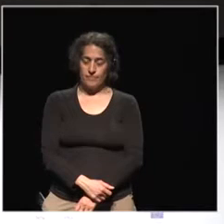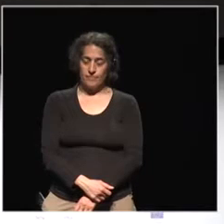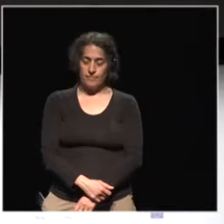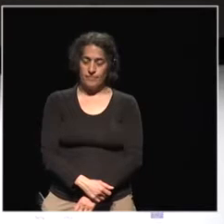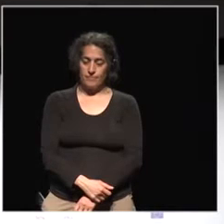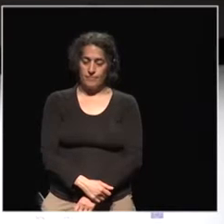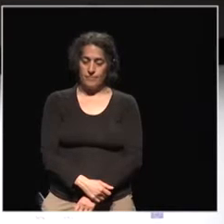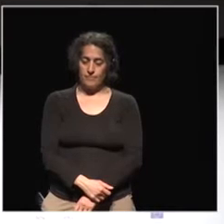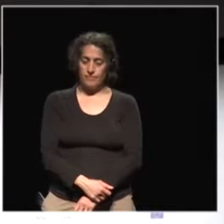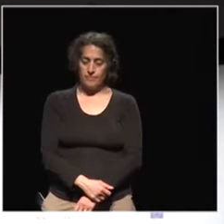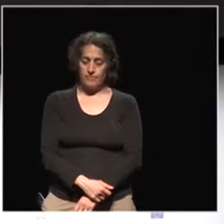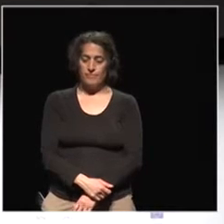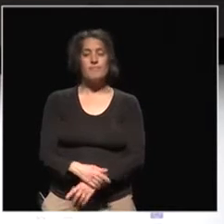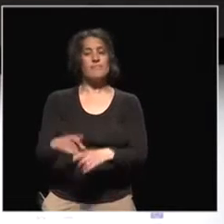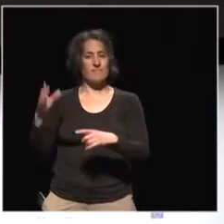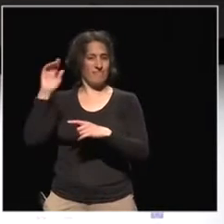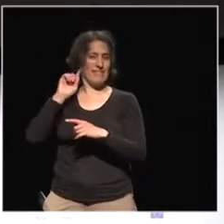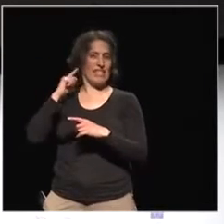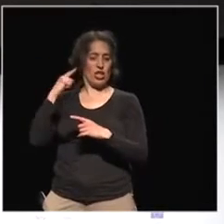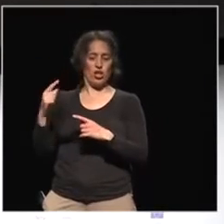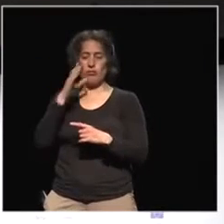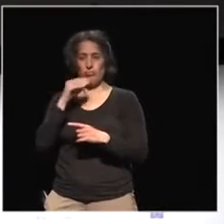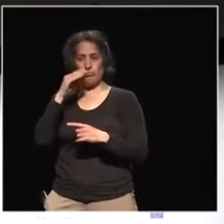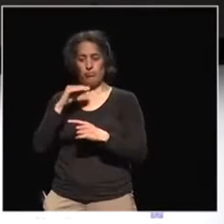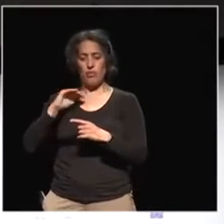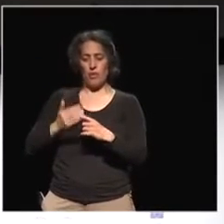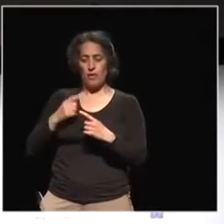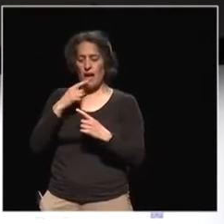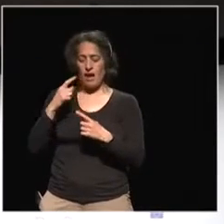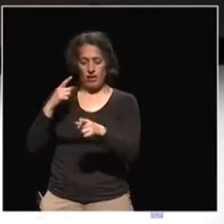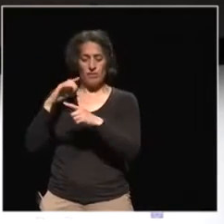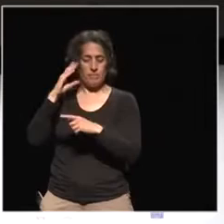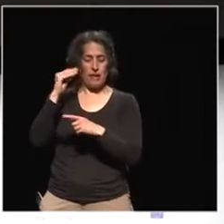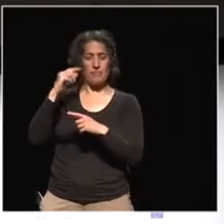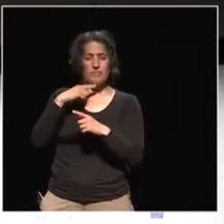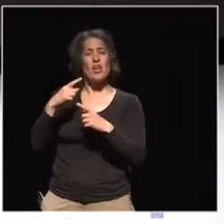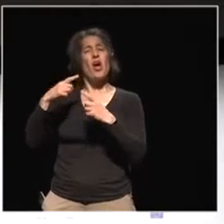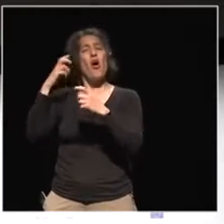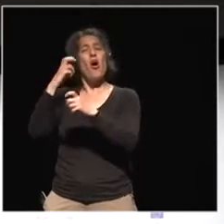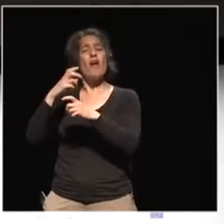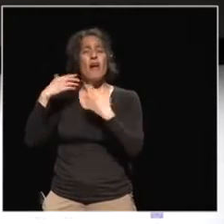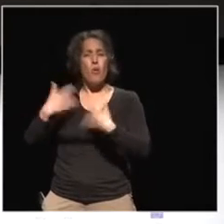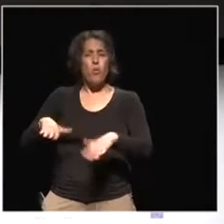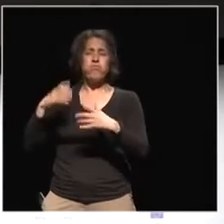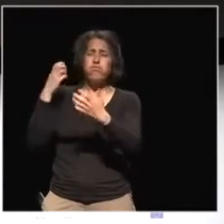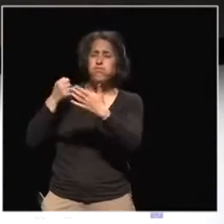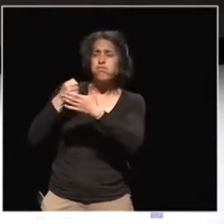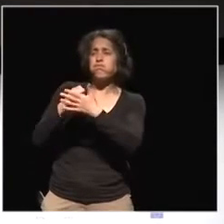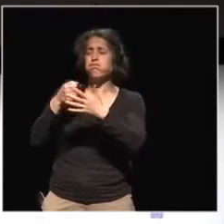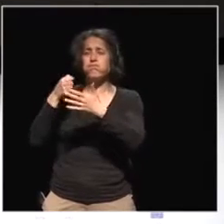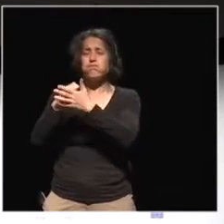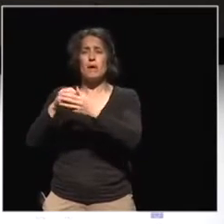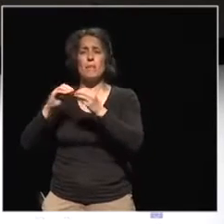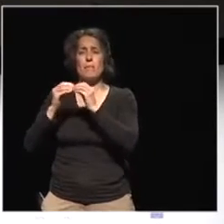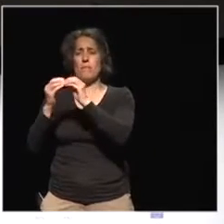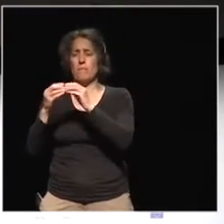The critical challenge that faces us in the world today is to build a unity of purpose, of the many